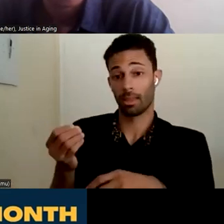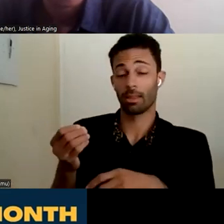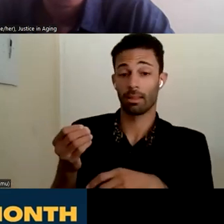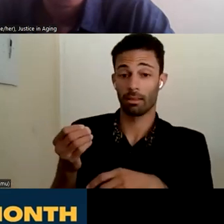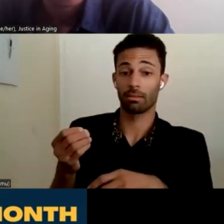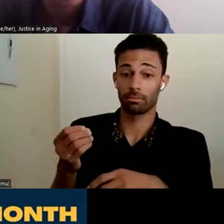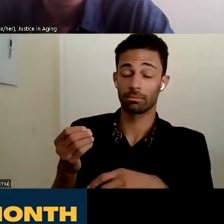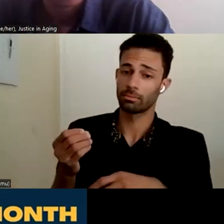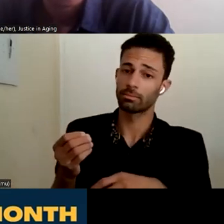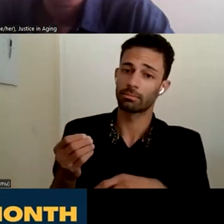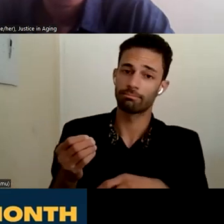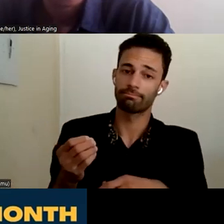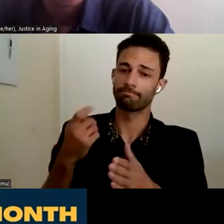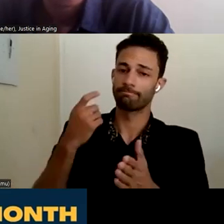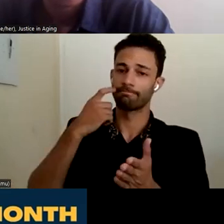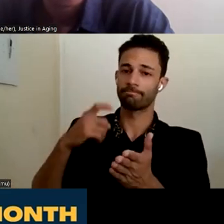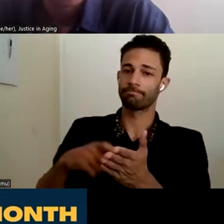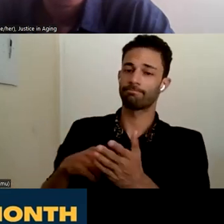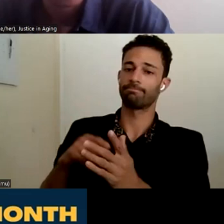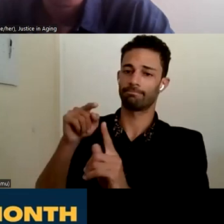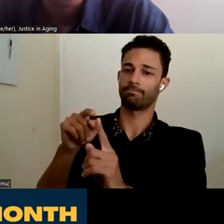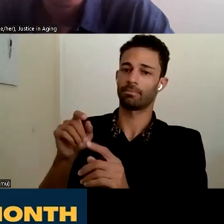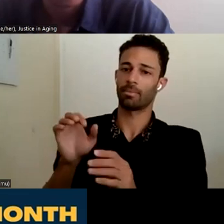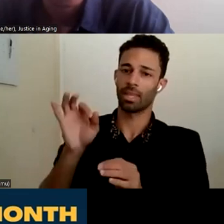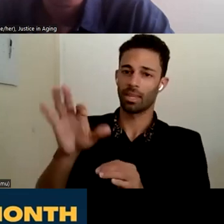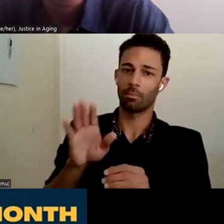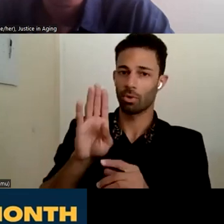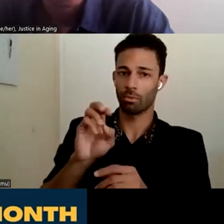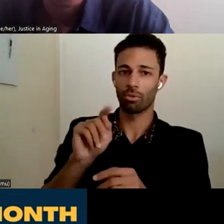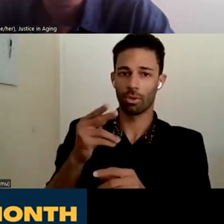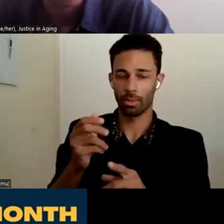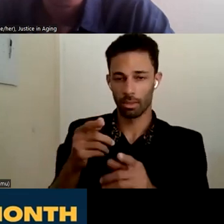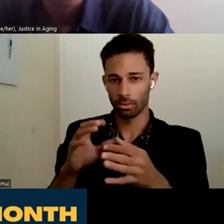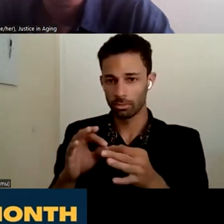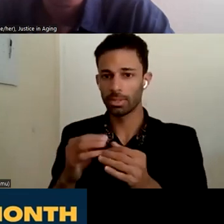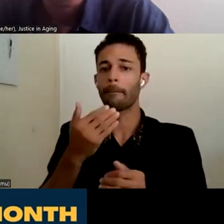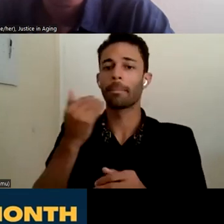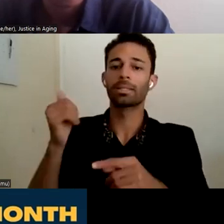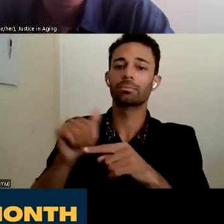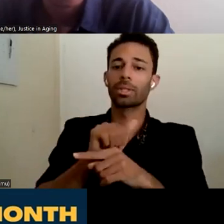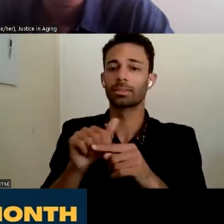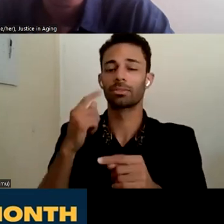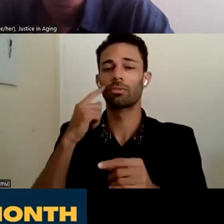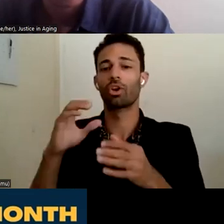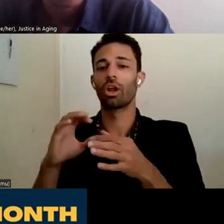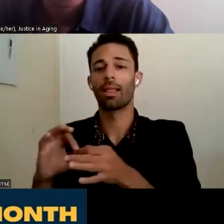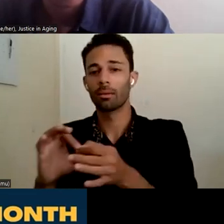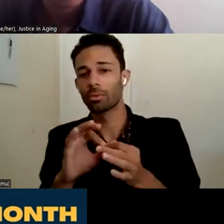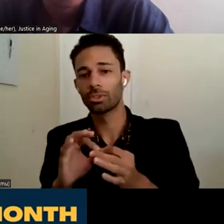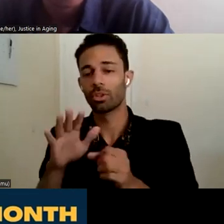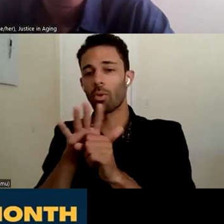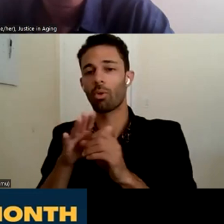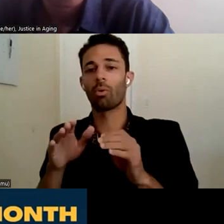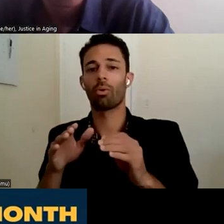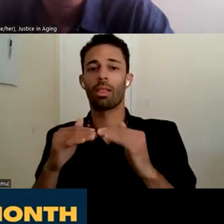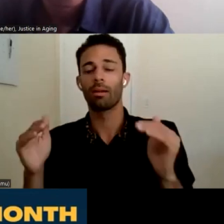it was, I appreciated the input that you provided Bertha about some of the best practices about collaboration at the local level across APS and